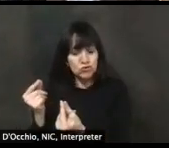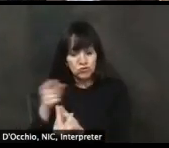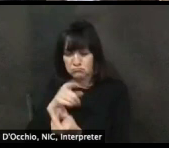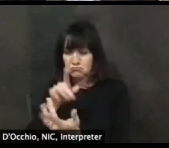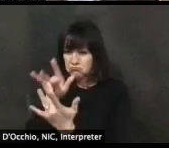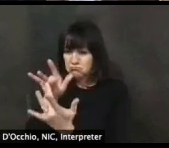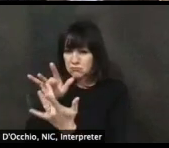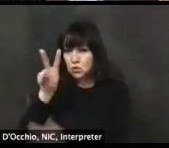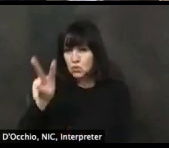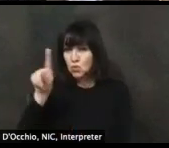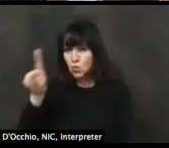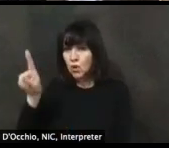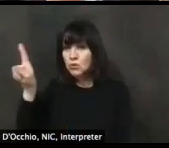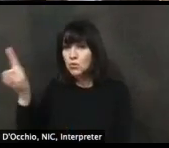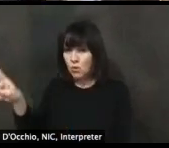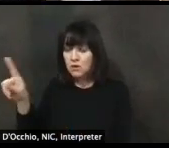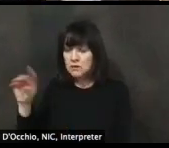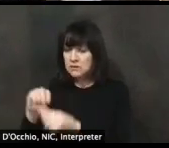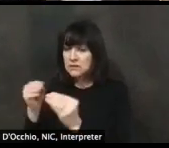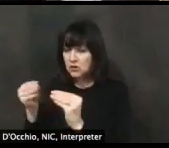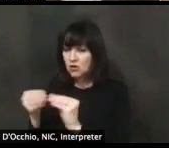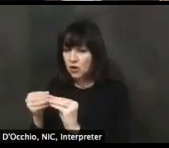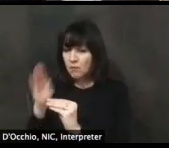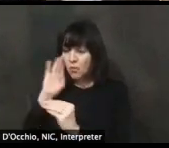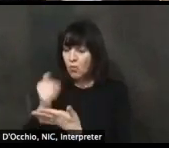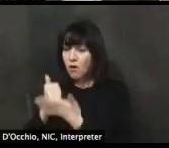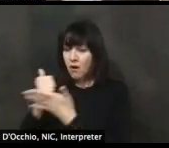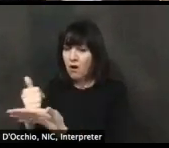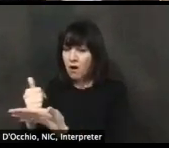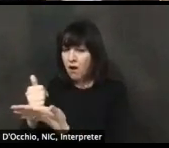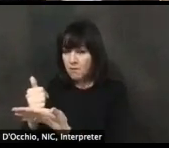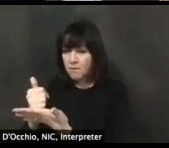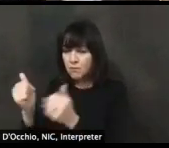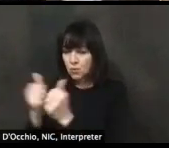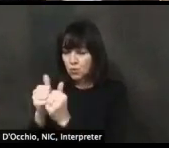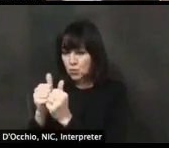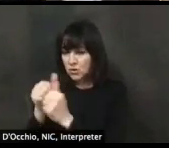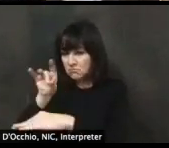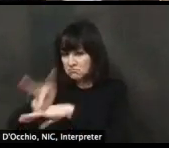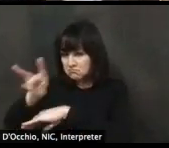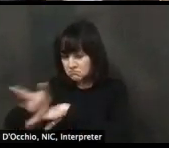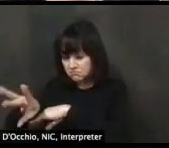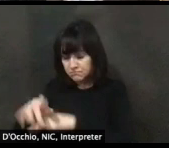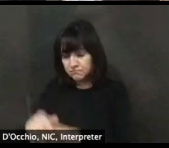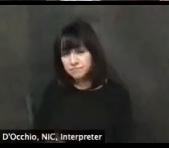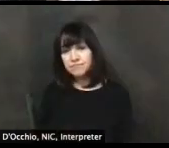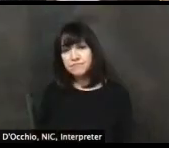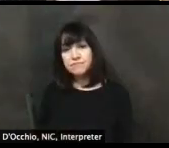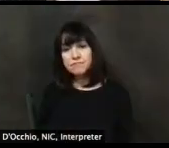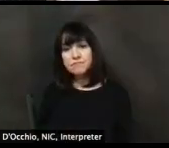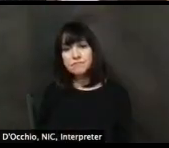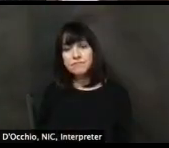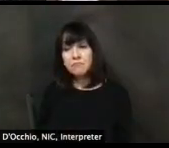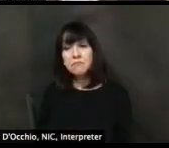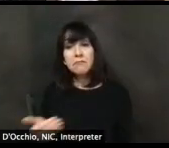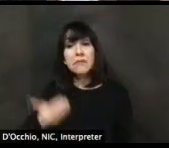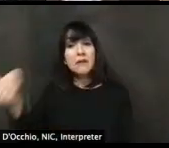Jonathan back to you. Thank you, Lieutenant governor. Um, and I'm going to kick this one right to you. This is a tough question, but, uh,